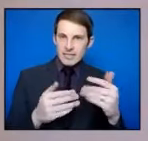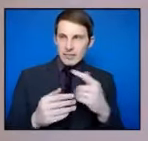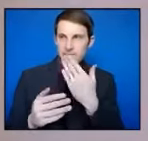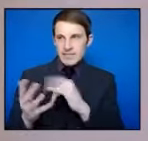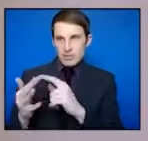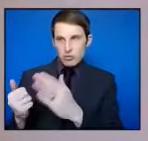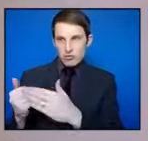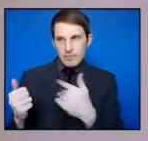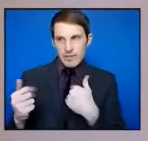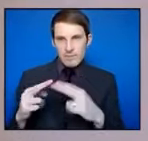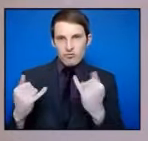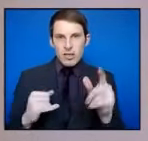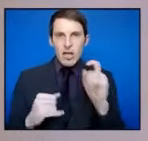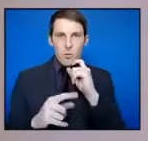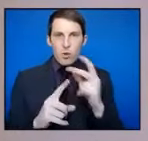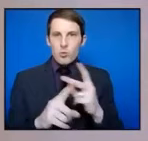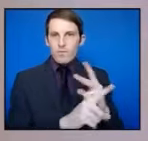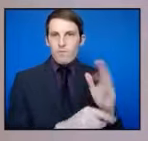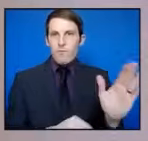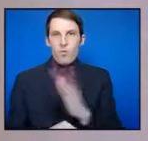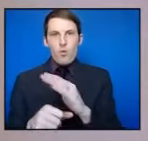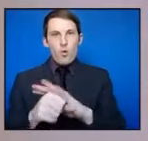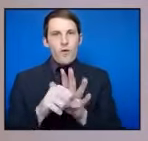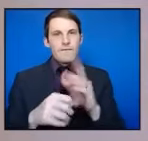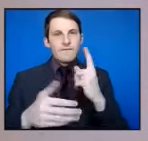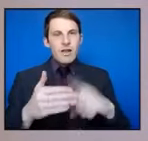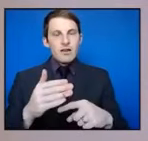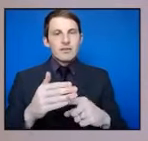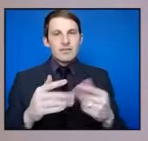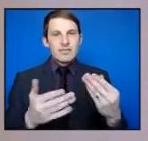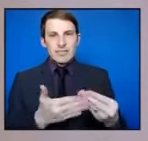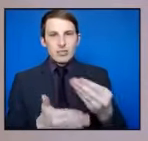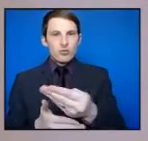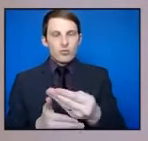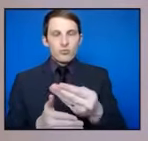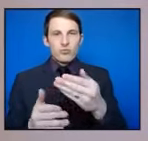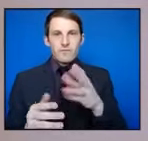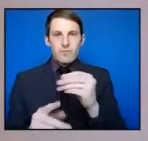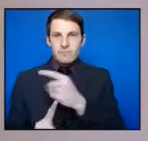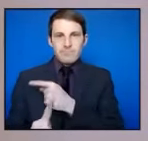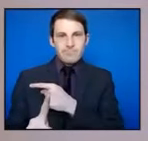a review of all COVID fines that have been issued in the course of